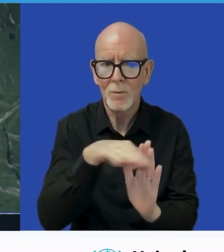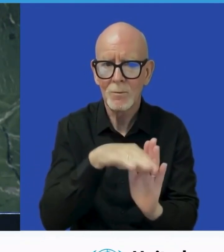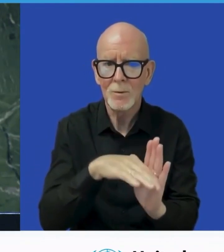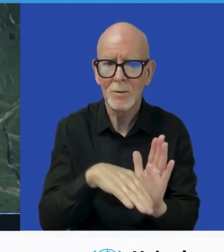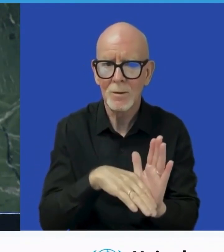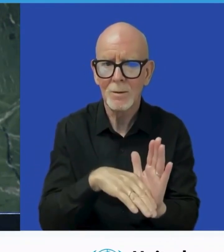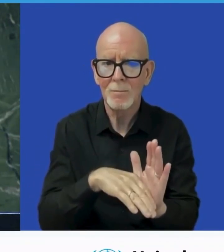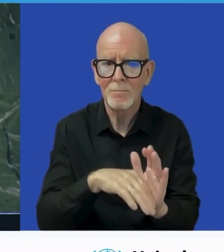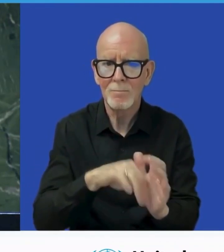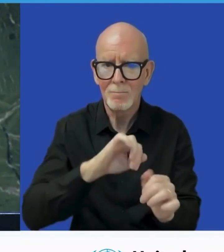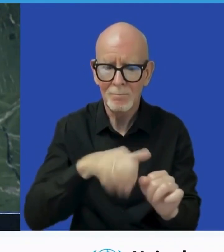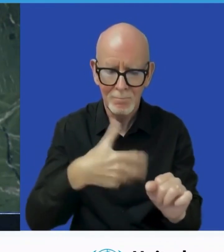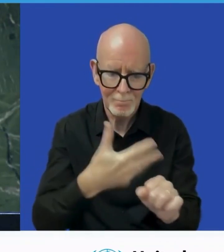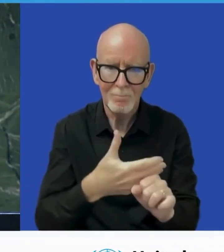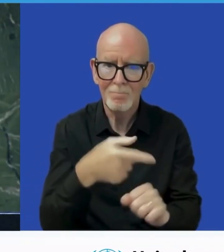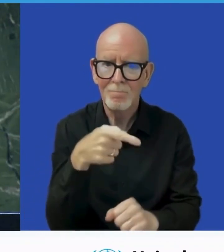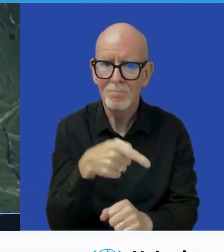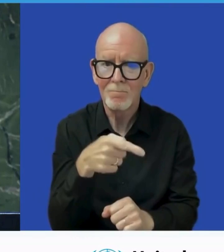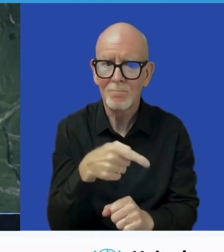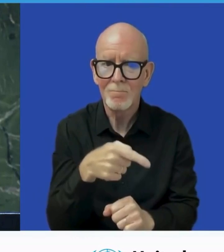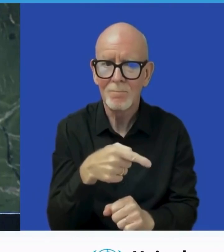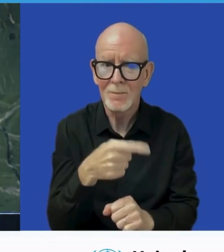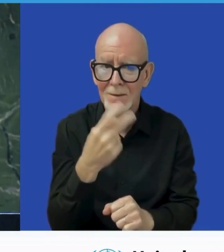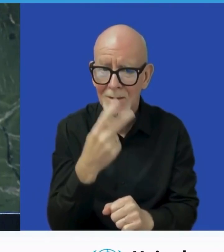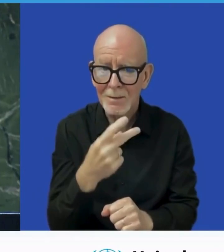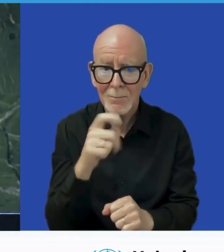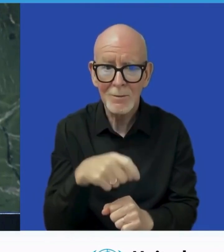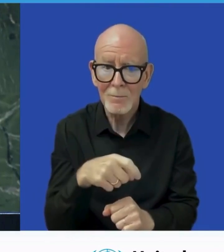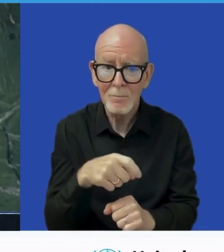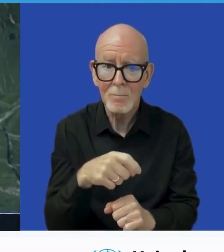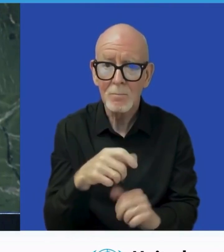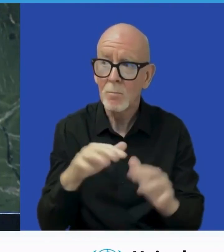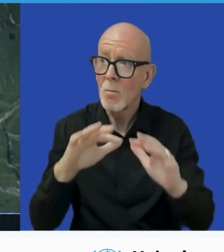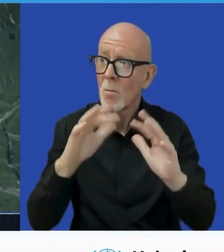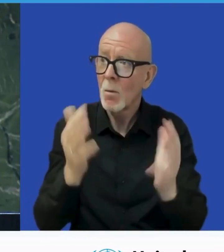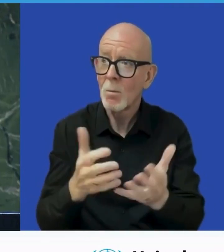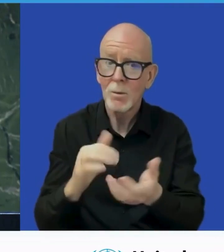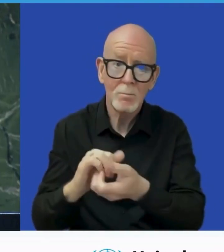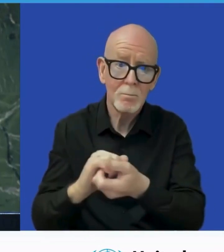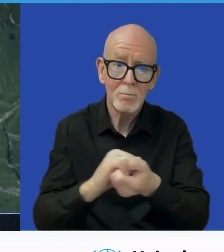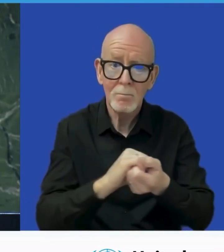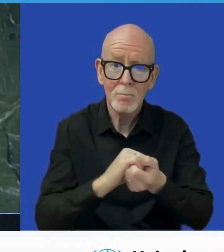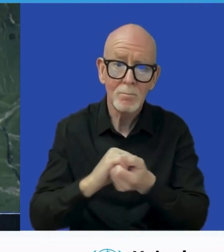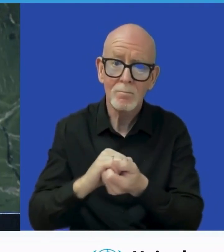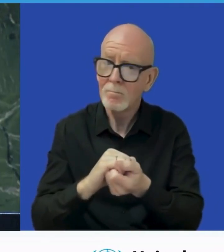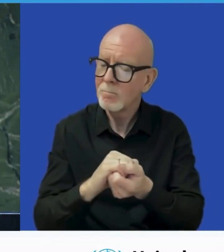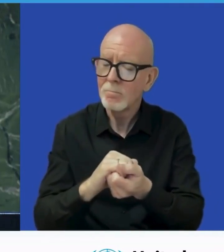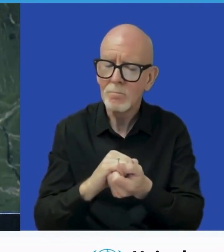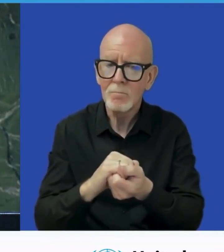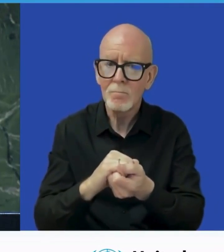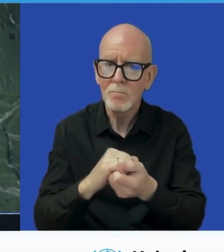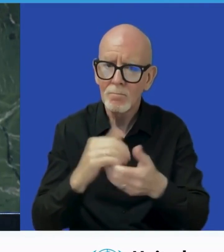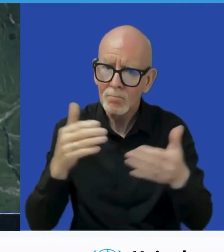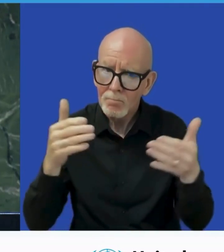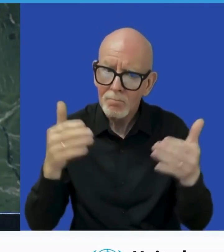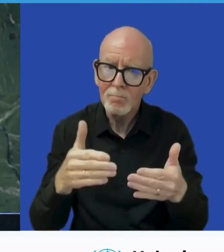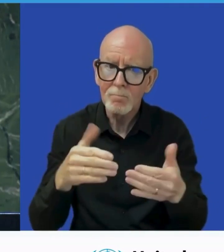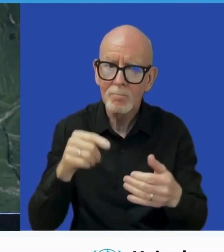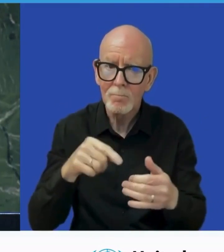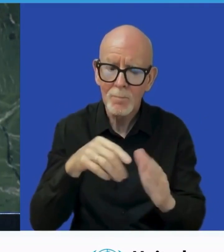and address global development challenges through the delivery of sustainable,